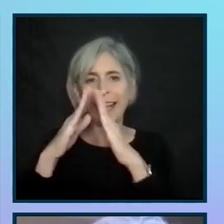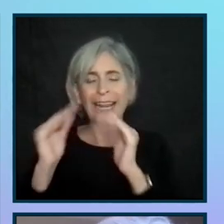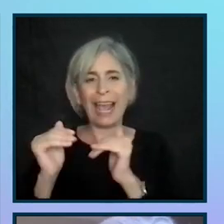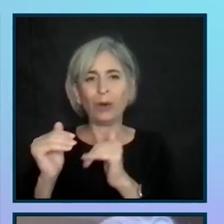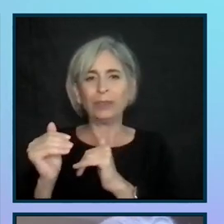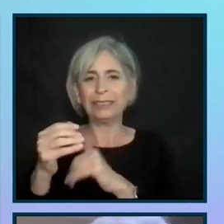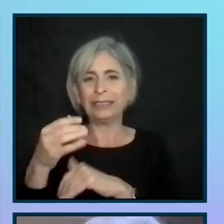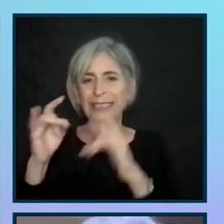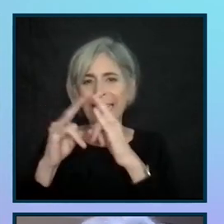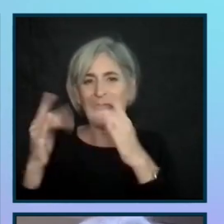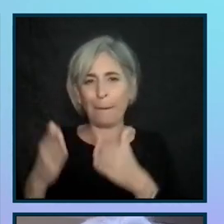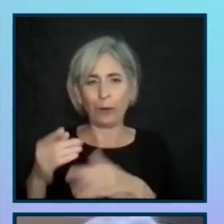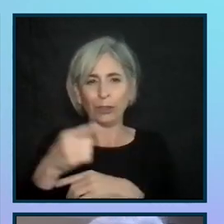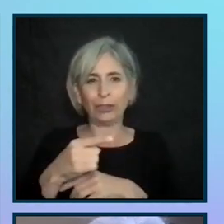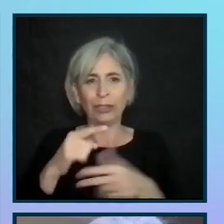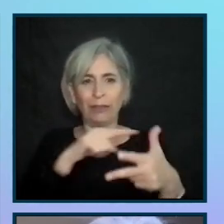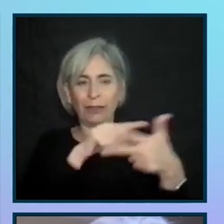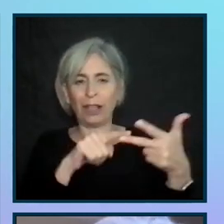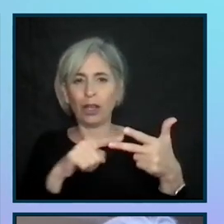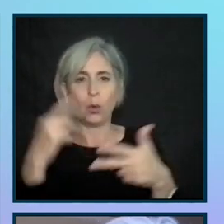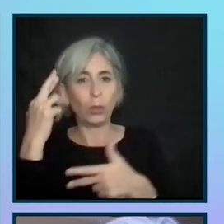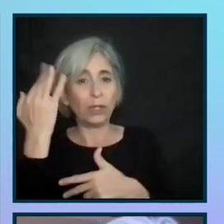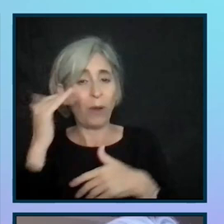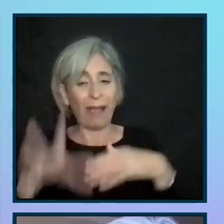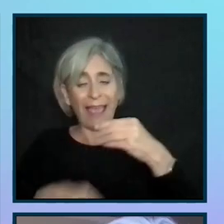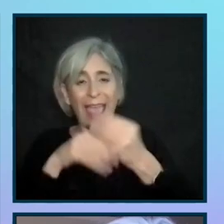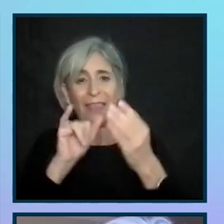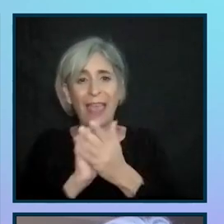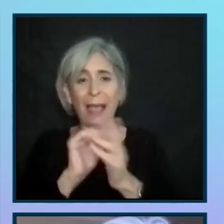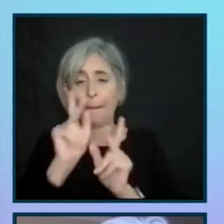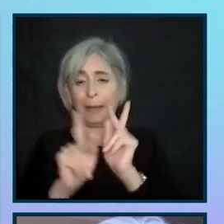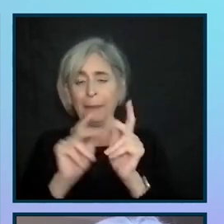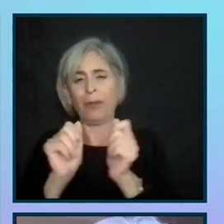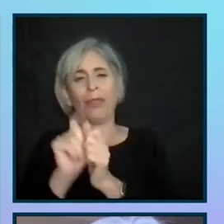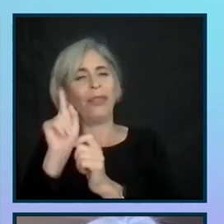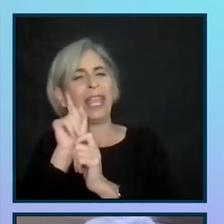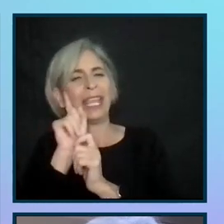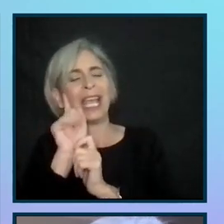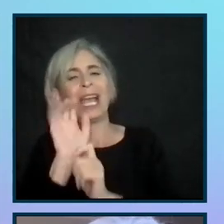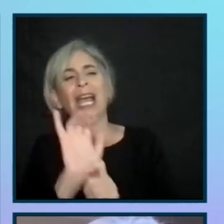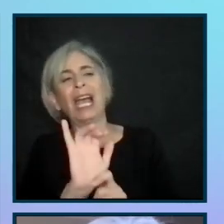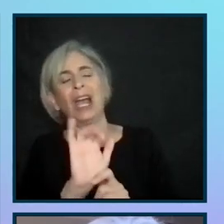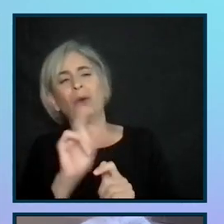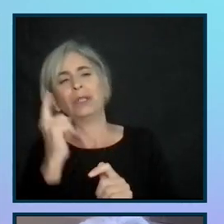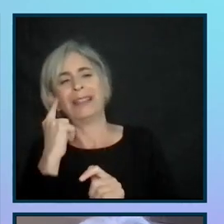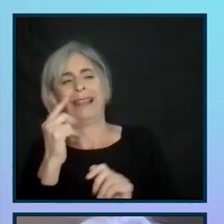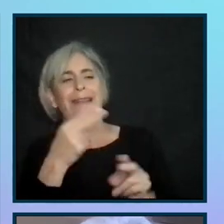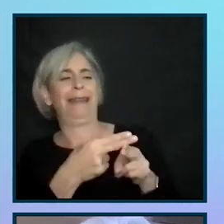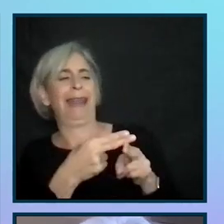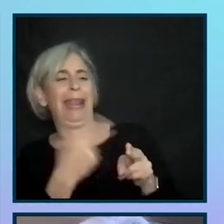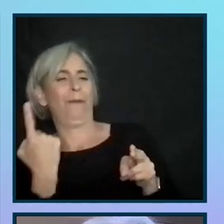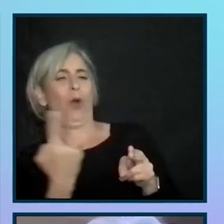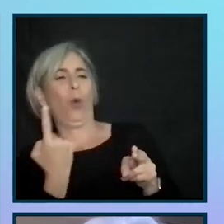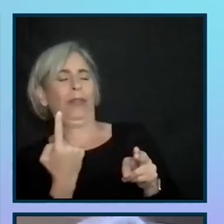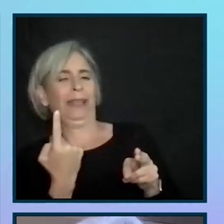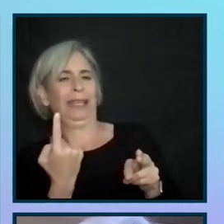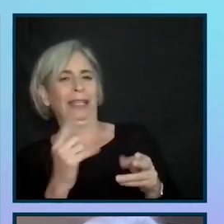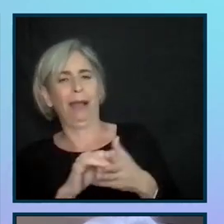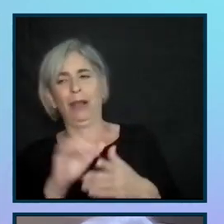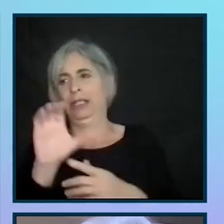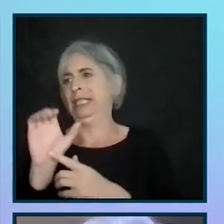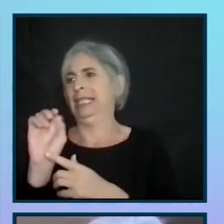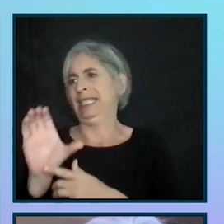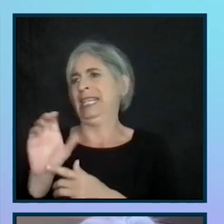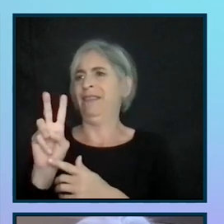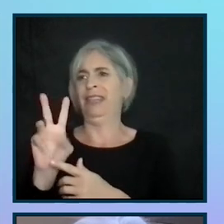three campers. And the reason I put that up is often in law, people think of, oh, the case is just the name. It's a case about CVS or